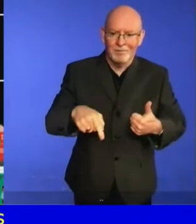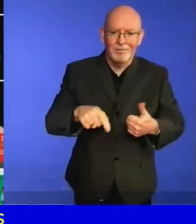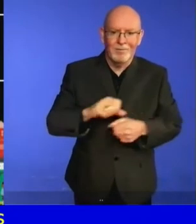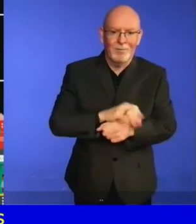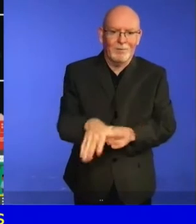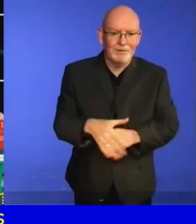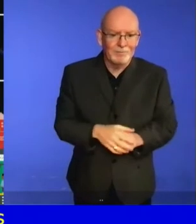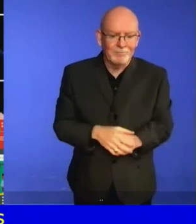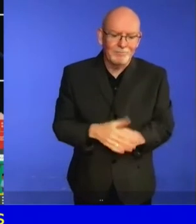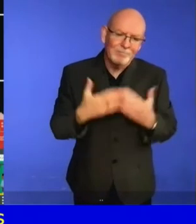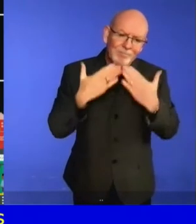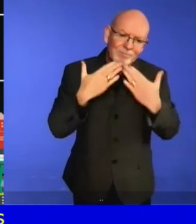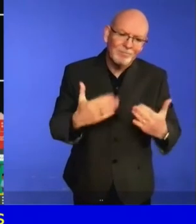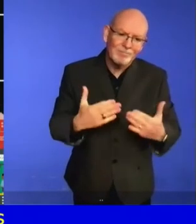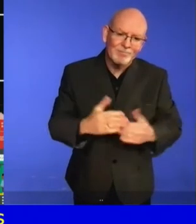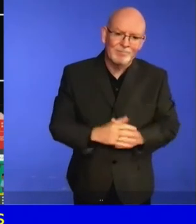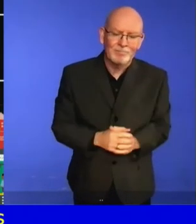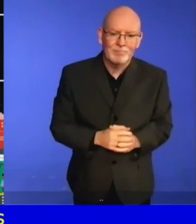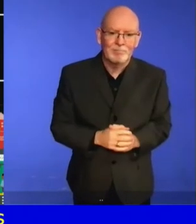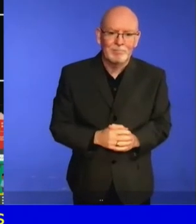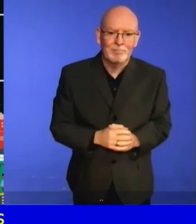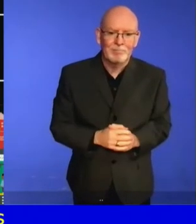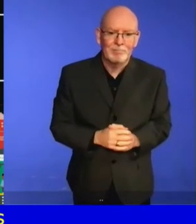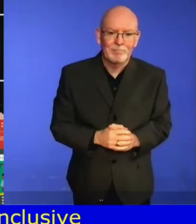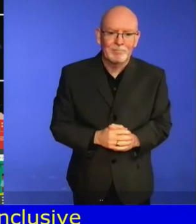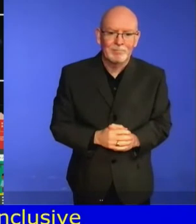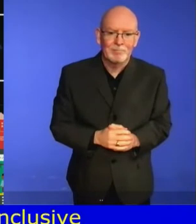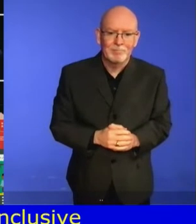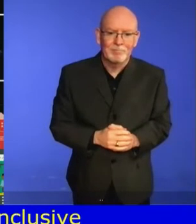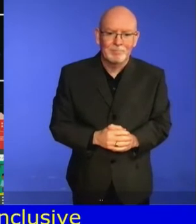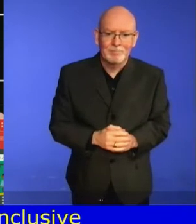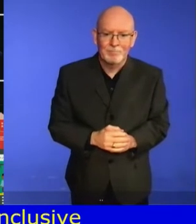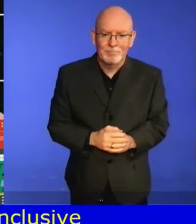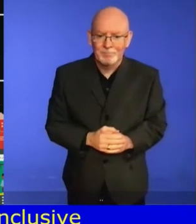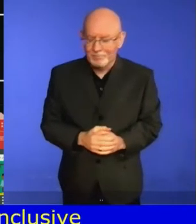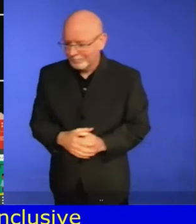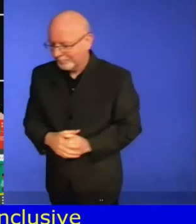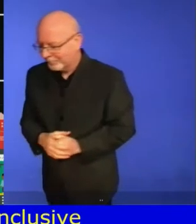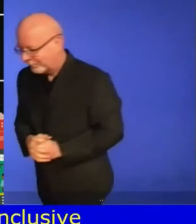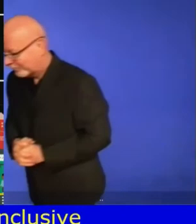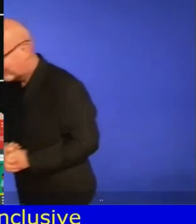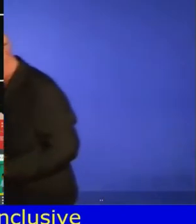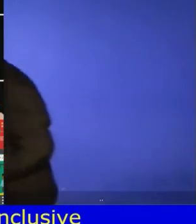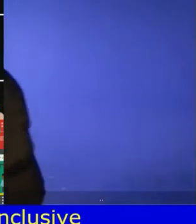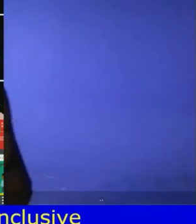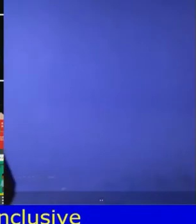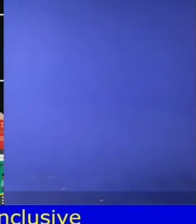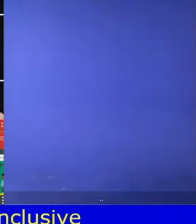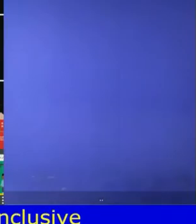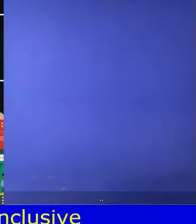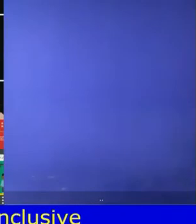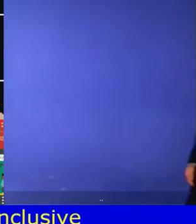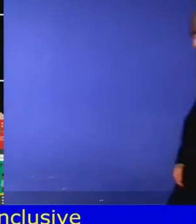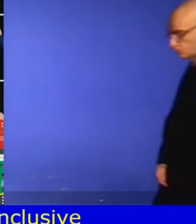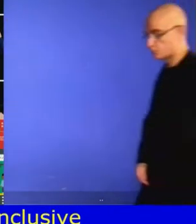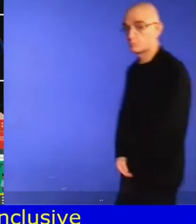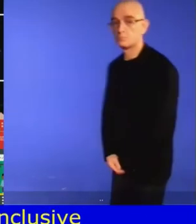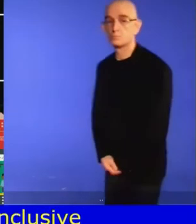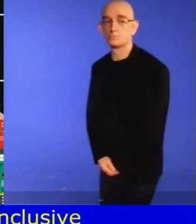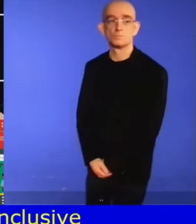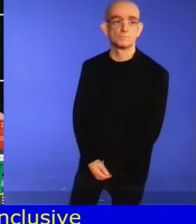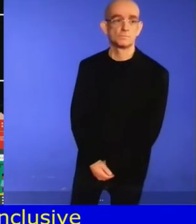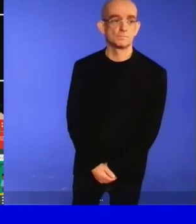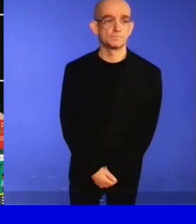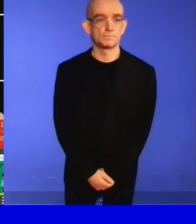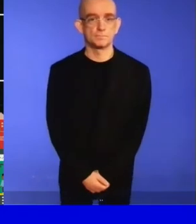Accessibility, pillar and bridge for the exercise of human rights and fundamental freedoms. Convention on the Rights of Persons with